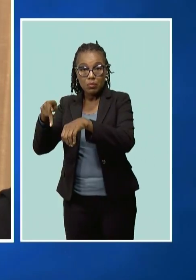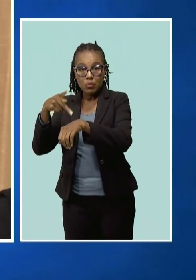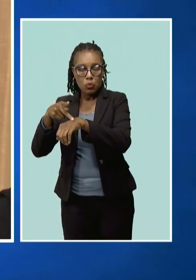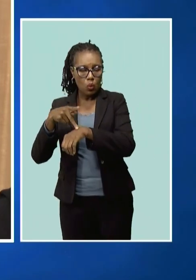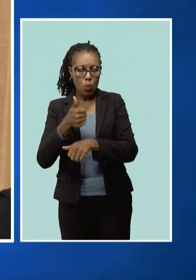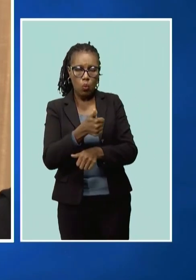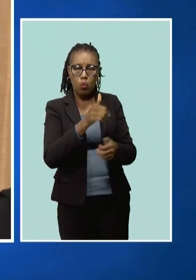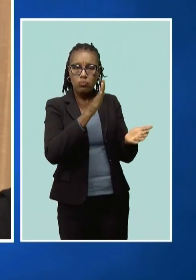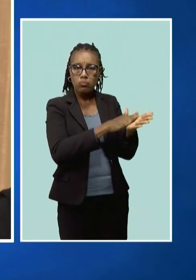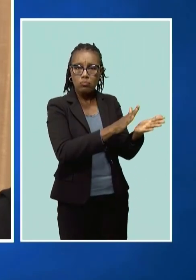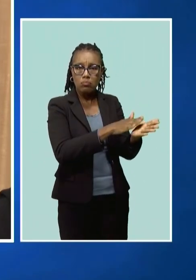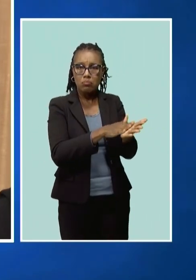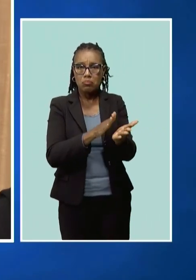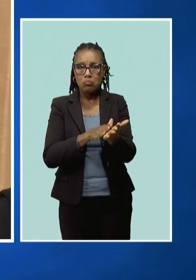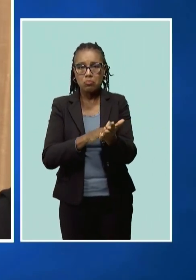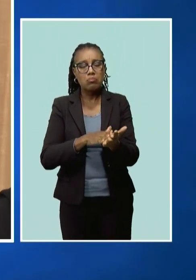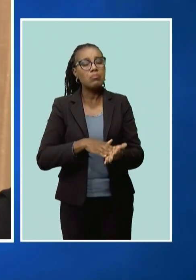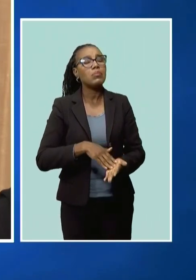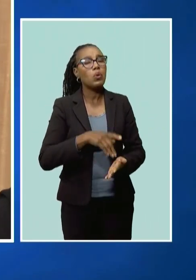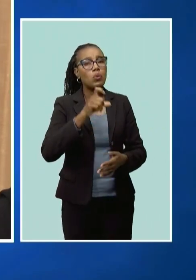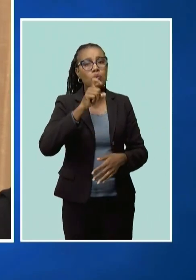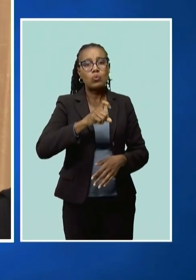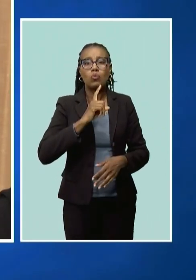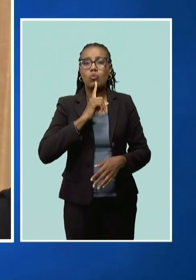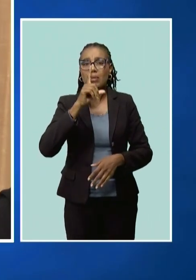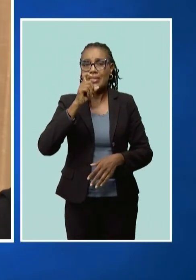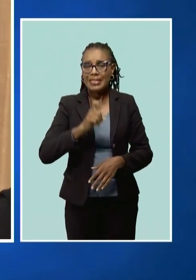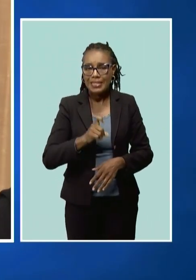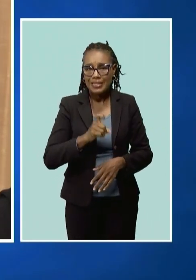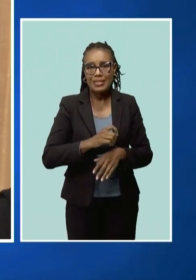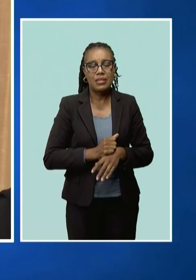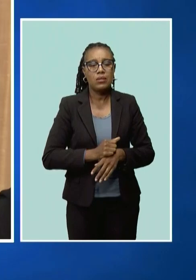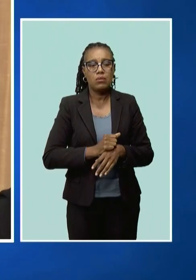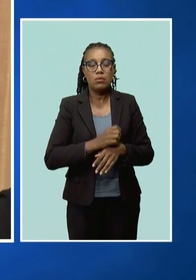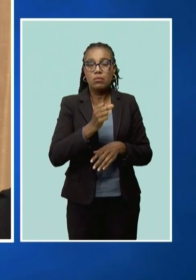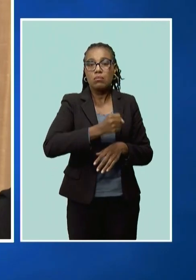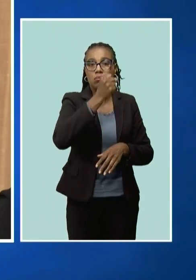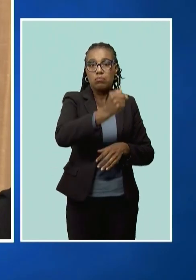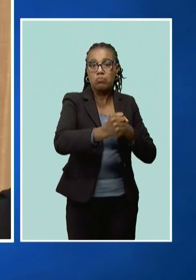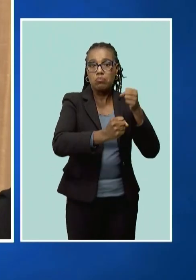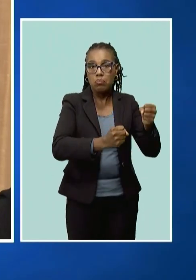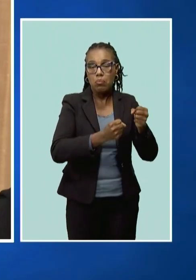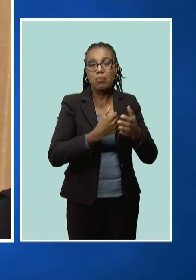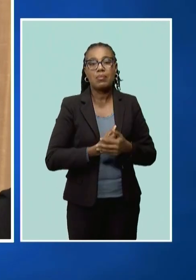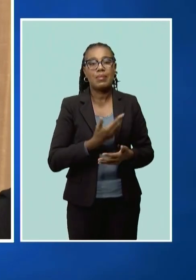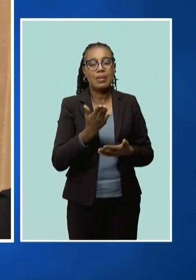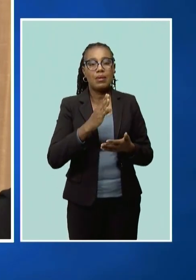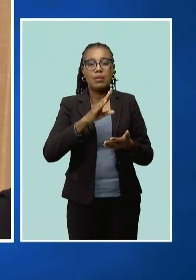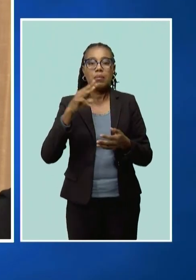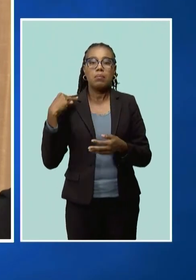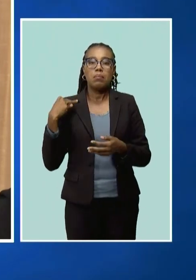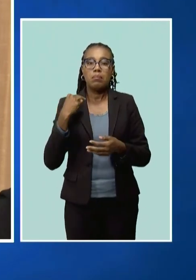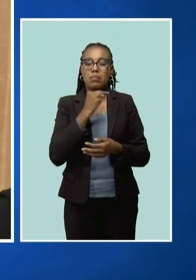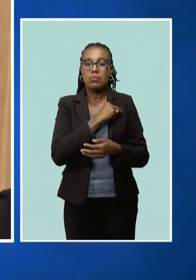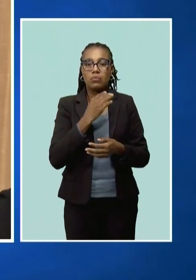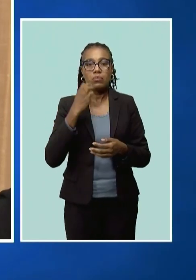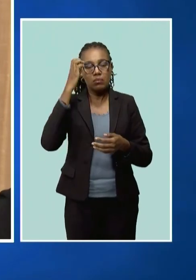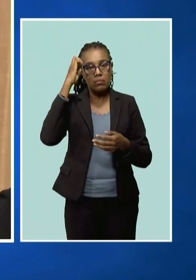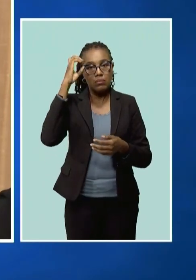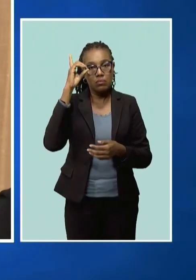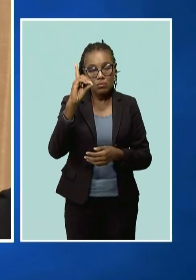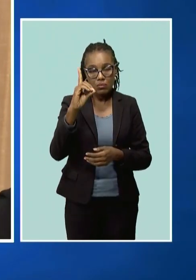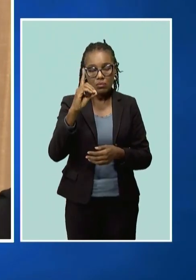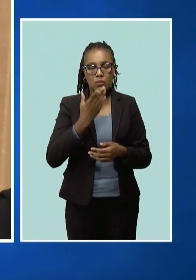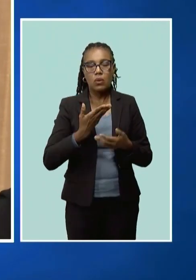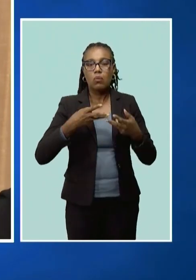that there was clearly a need for us to create a position within the Ministry of Education that